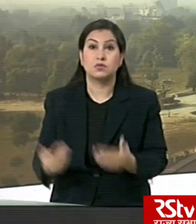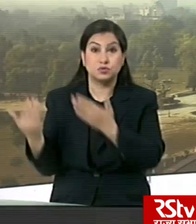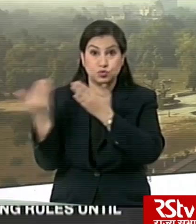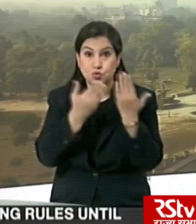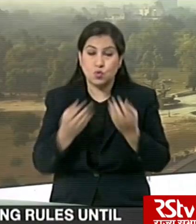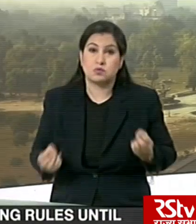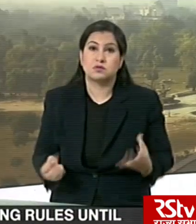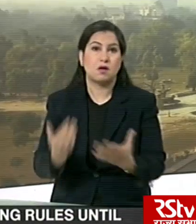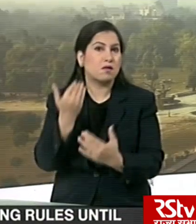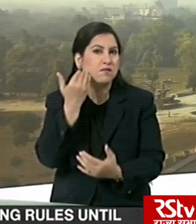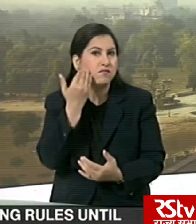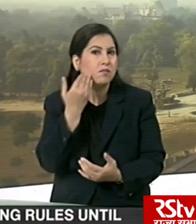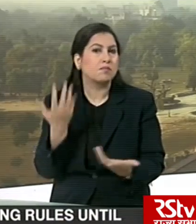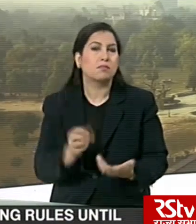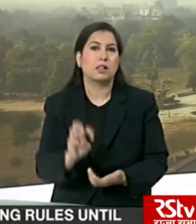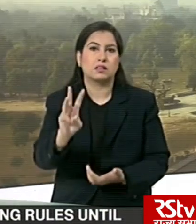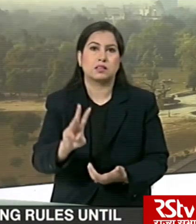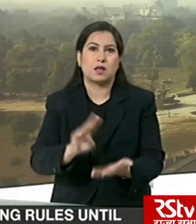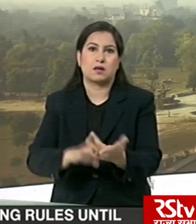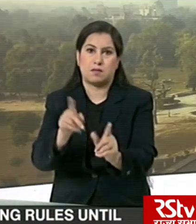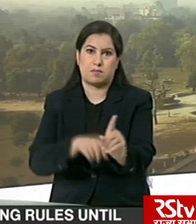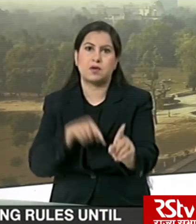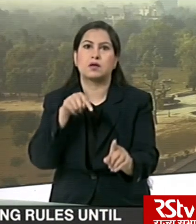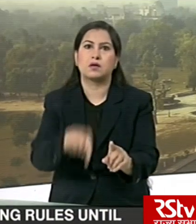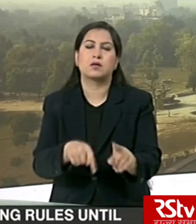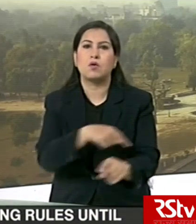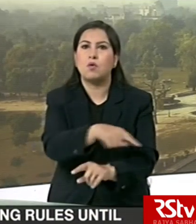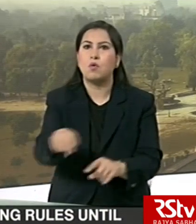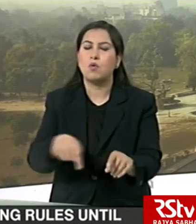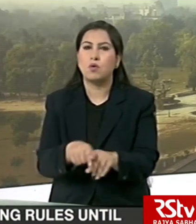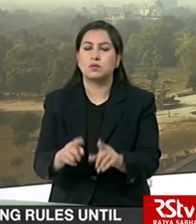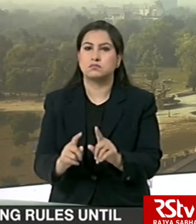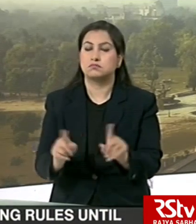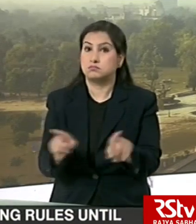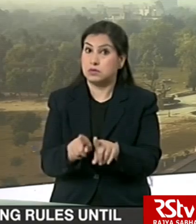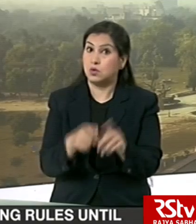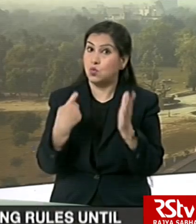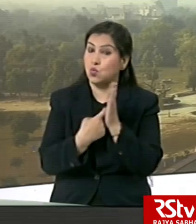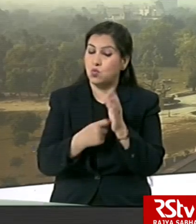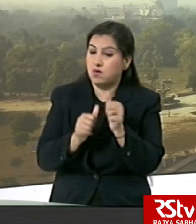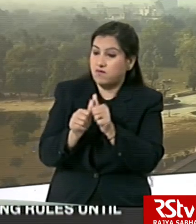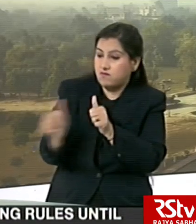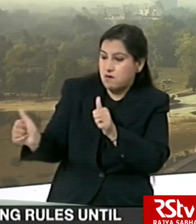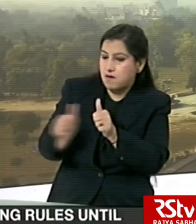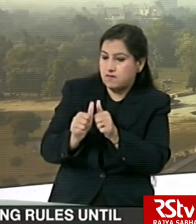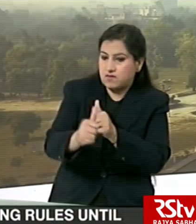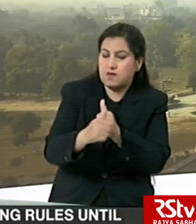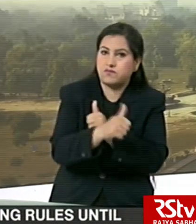schools from the 3rd of May. But Europe's biggest economy is keeping strict social distancing rules in place for now.